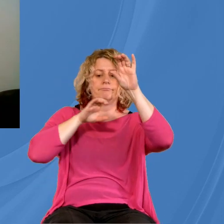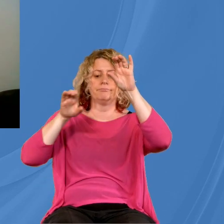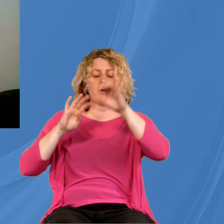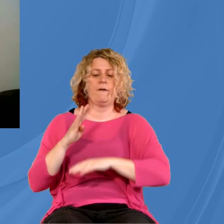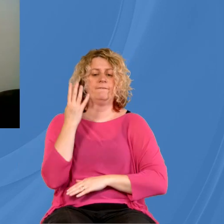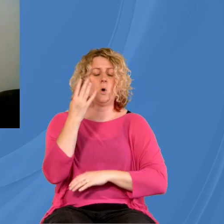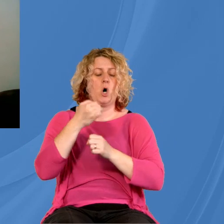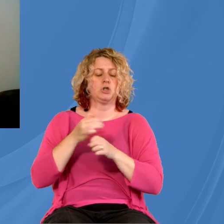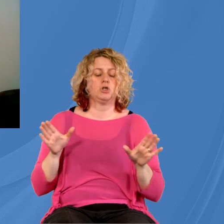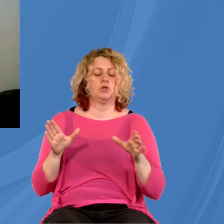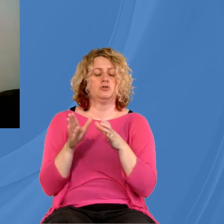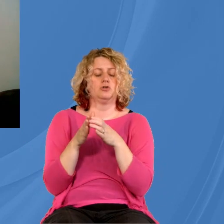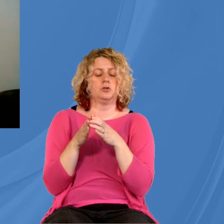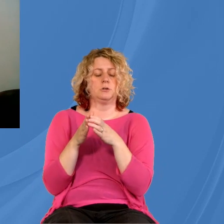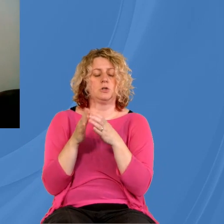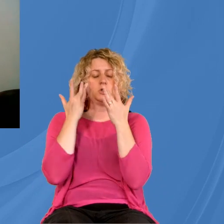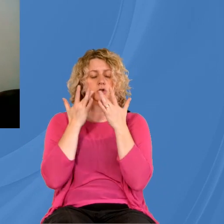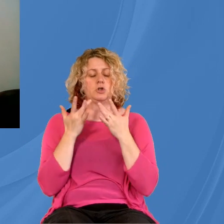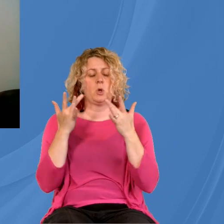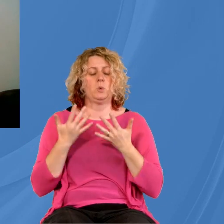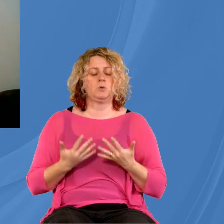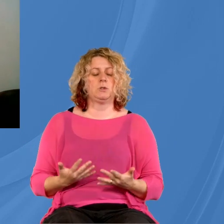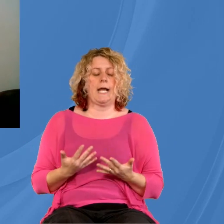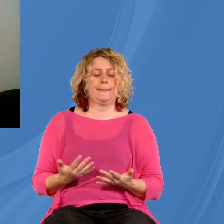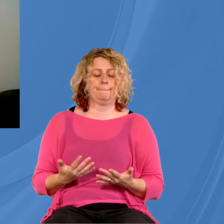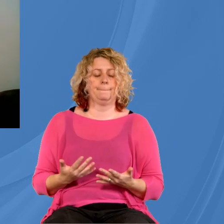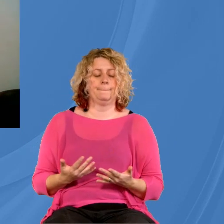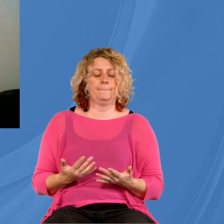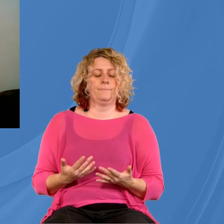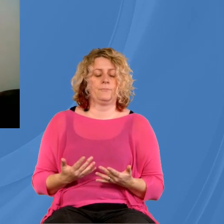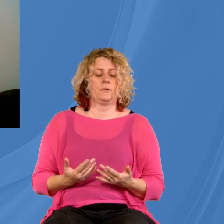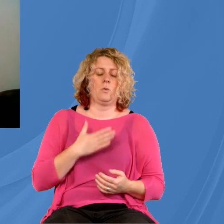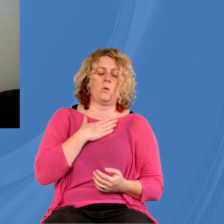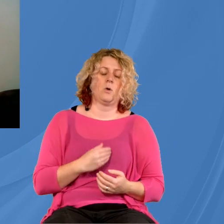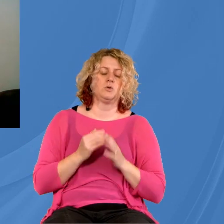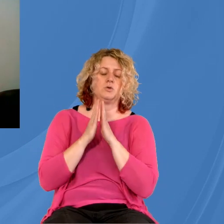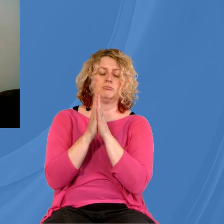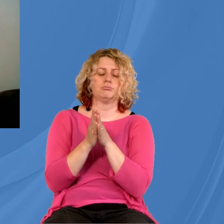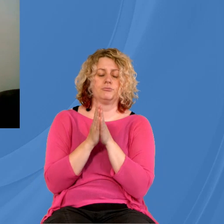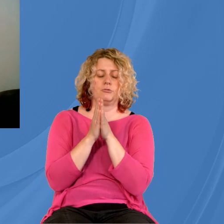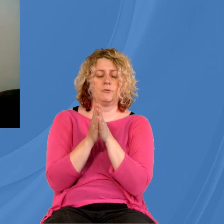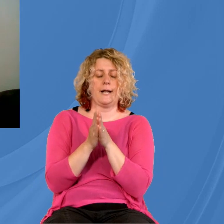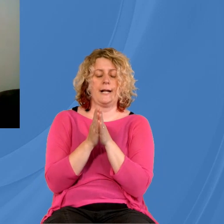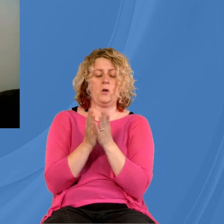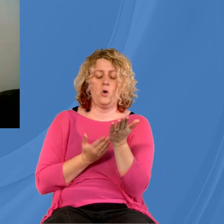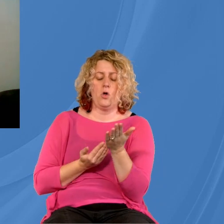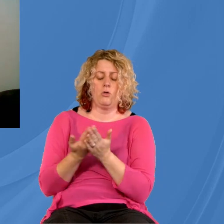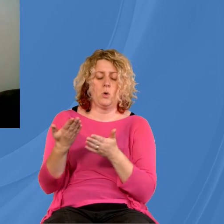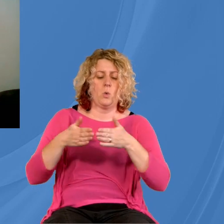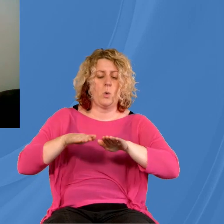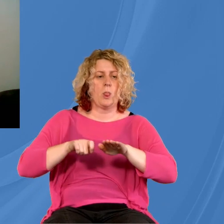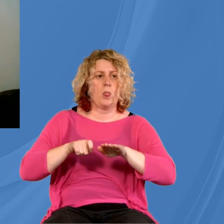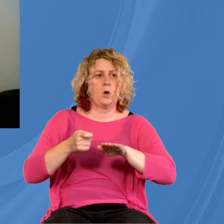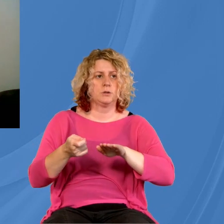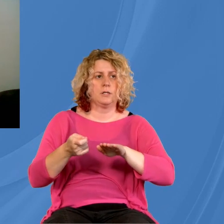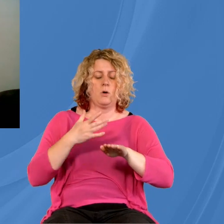represented, our people who have been tuning in. And Father, we want to pray that whether it's through lockdown or not, we want to